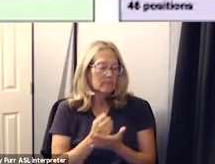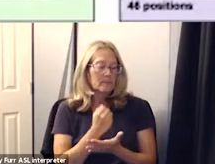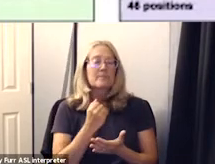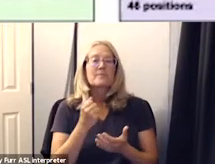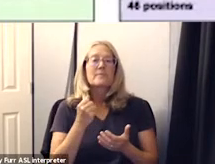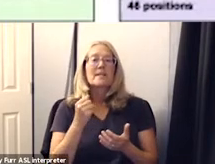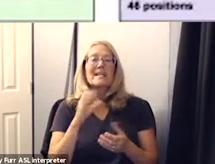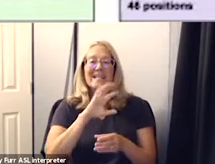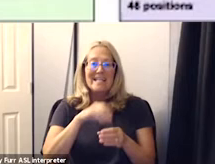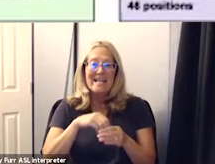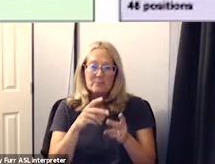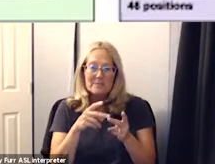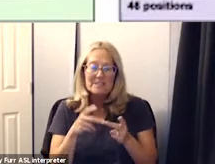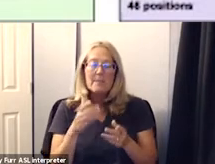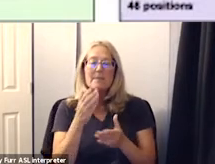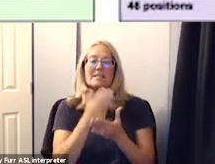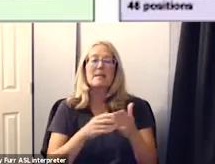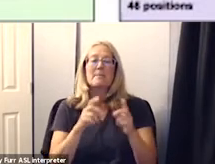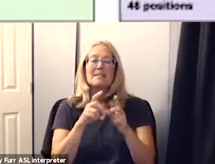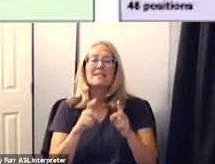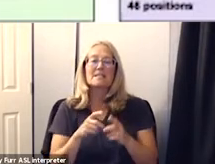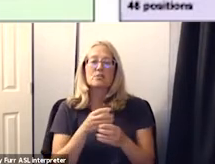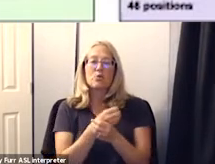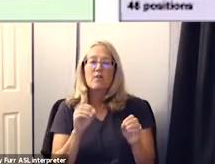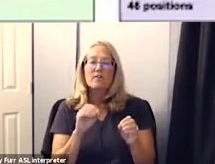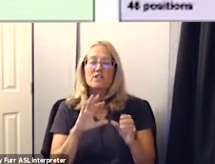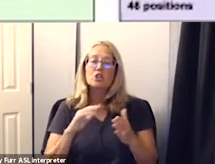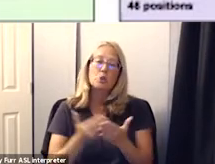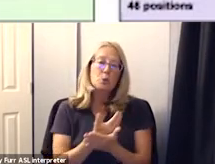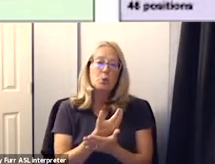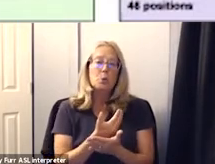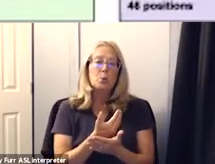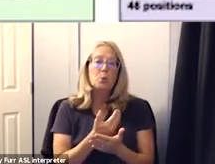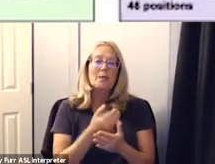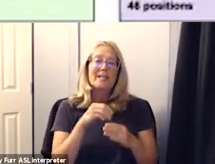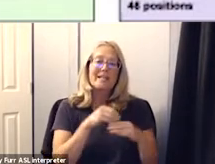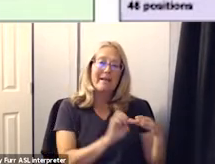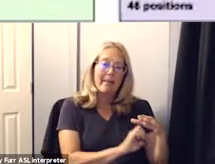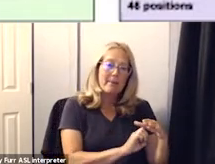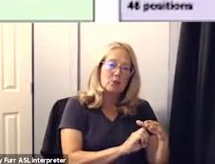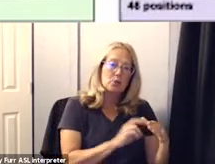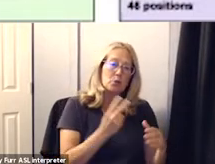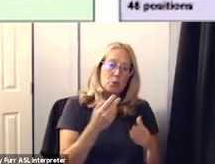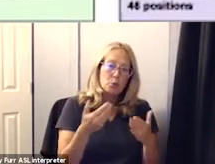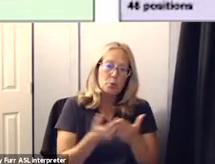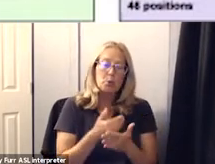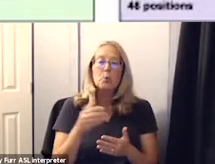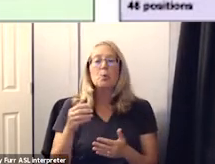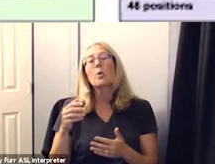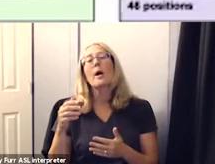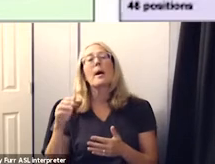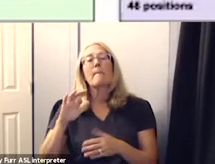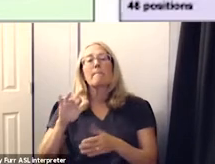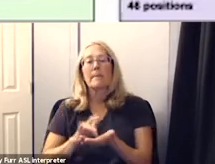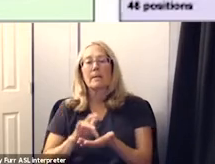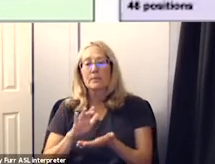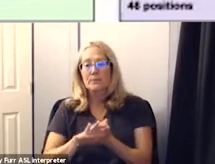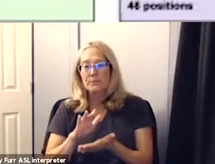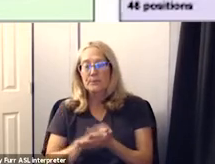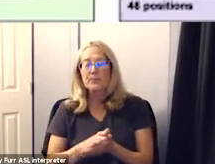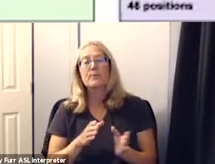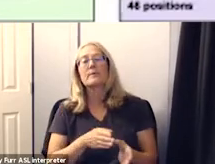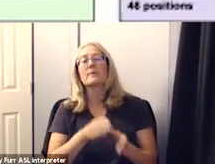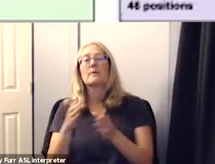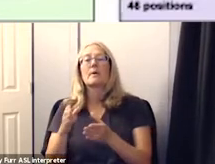positions some at the district office new ones at the elementary two new at the junior high schools additional